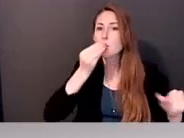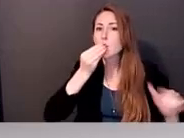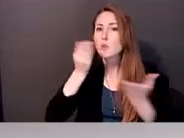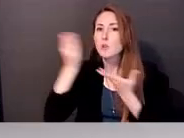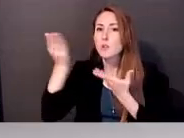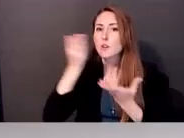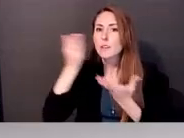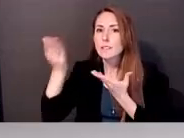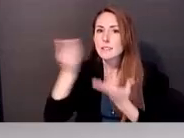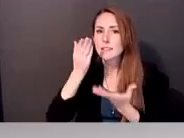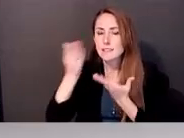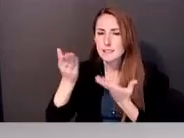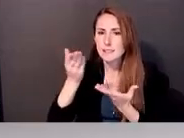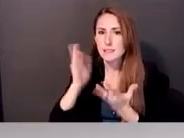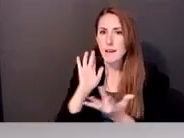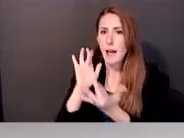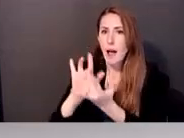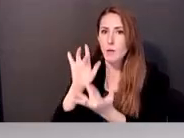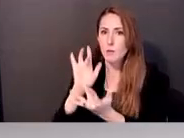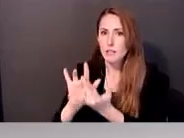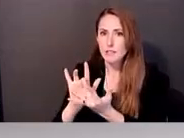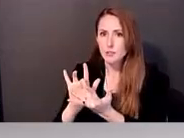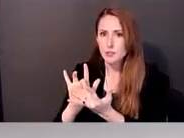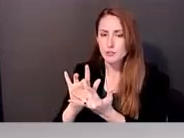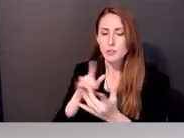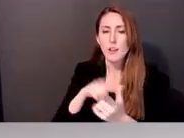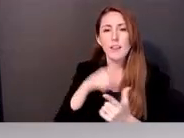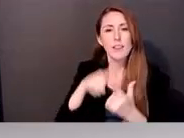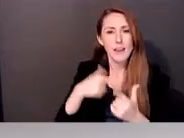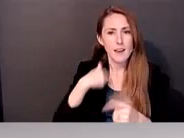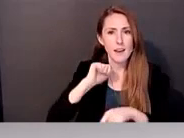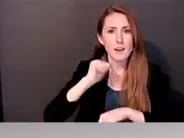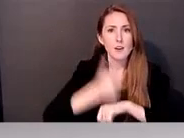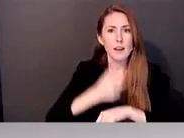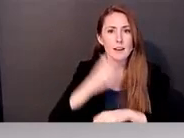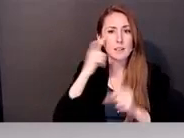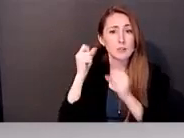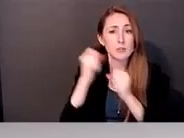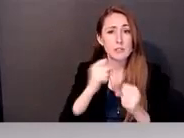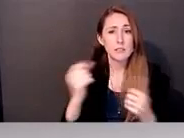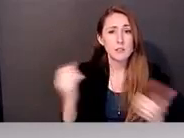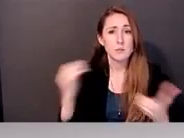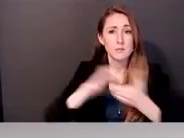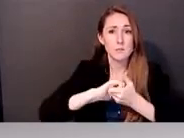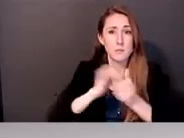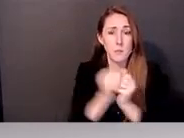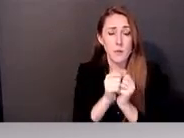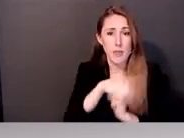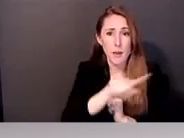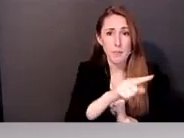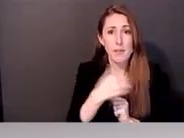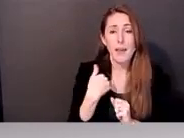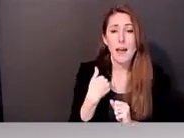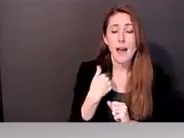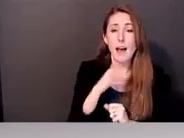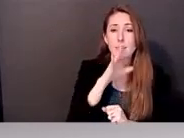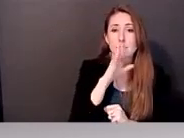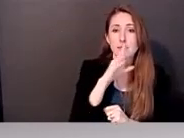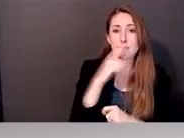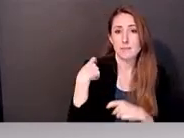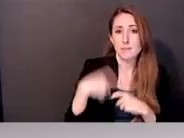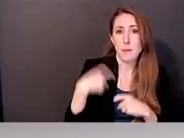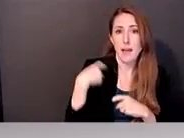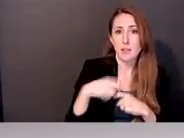doing mobile outreach. Then I created a strategic partnership with them and they have a Spanish speaker with them. Unfortunately, I do not speak Spanish.